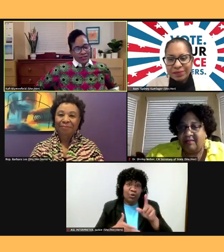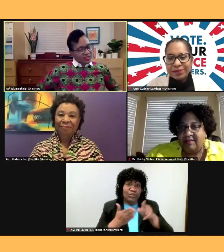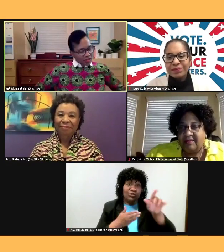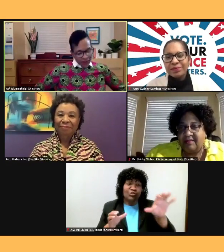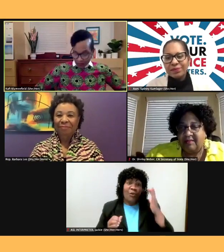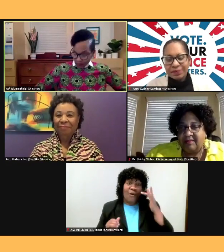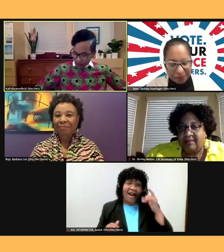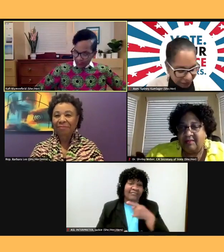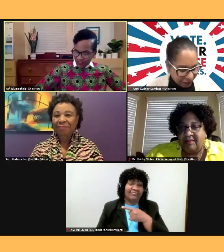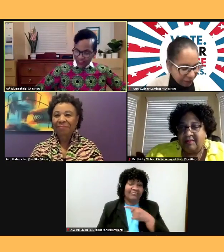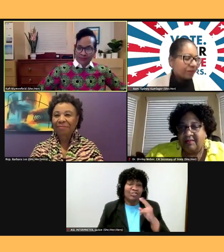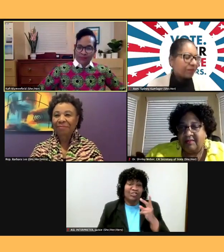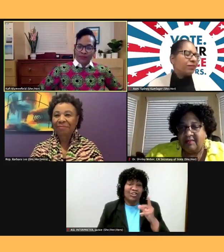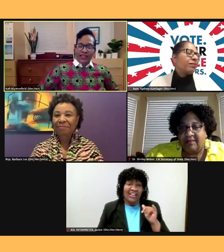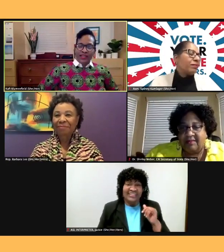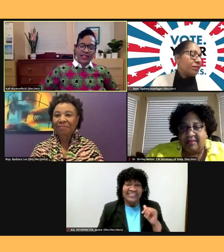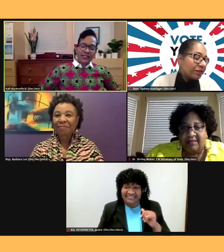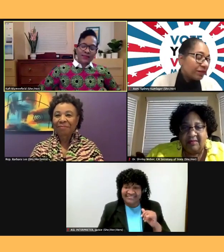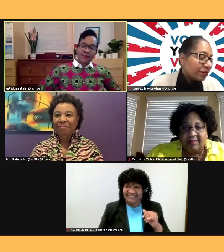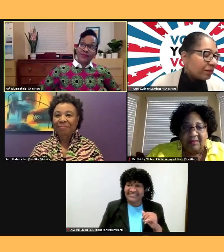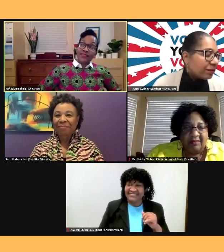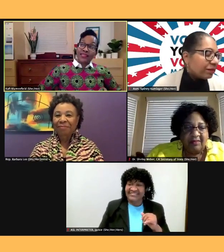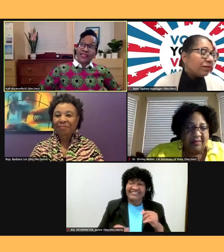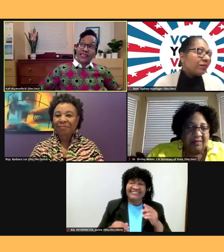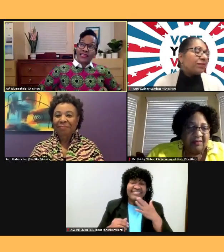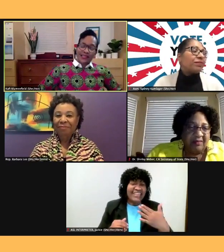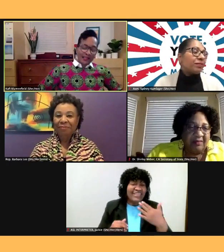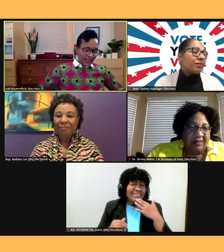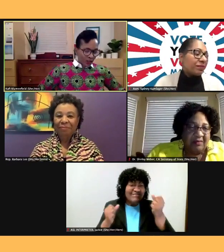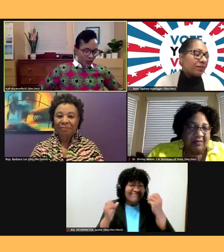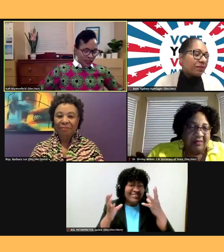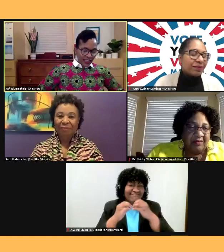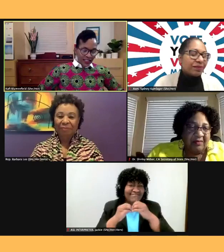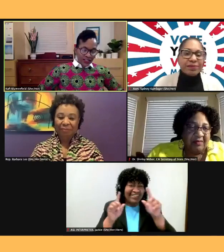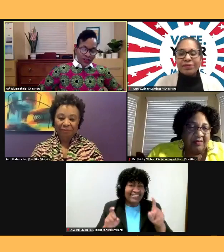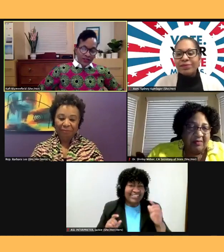questions that I hope we can get to.